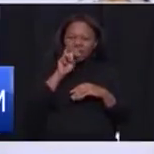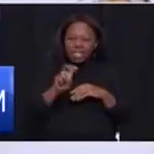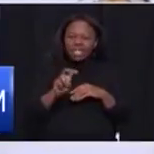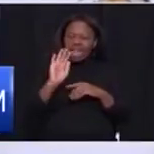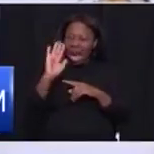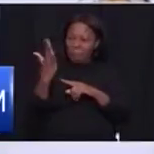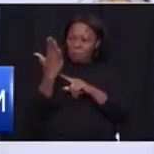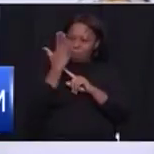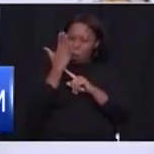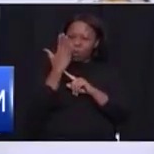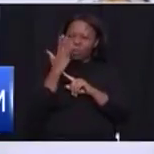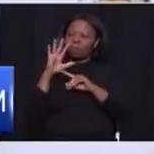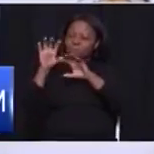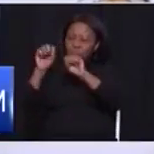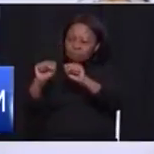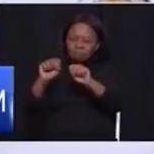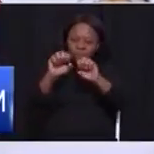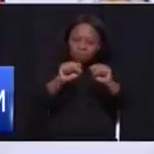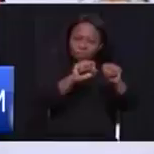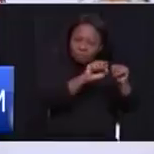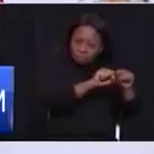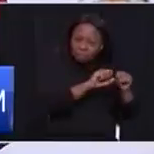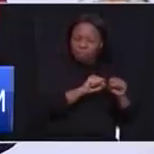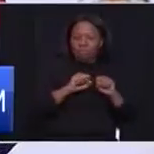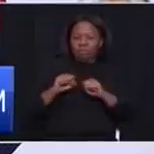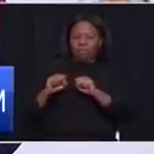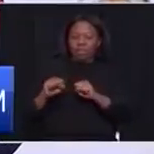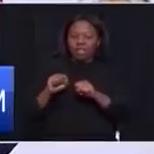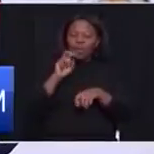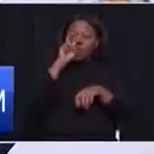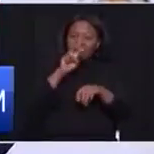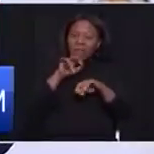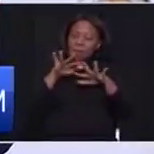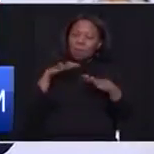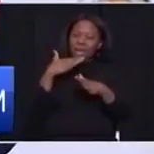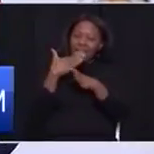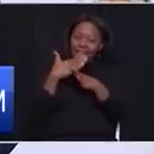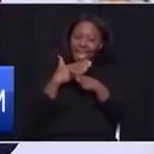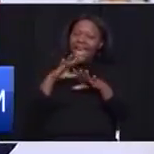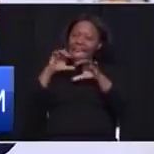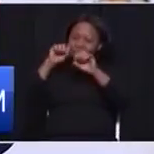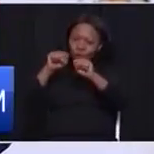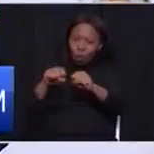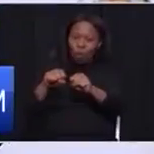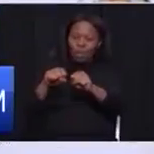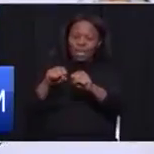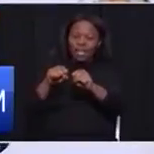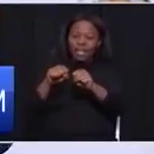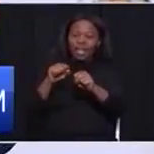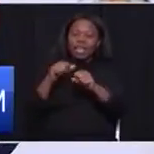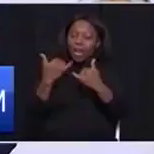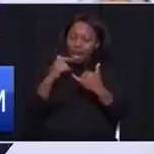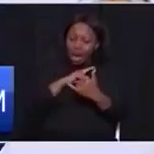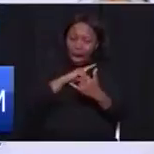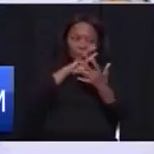to focus on every health facility. We need a hands-on approach. A hands-off approach. We have learned